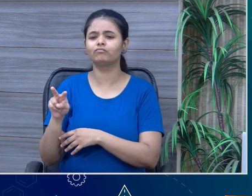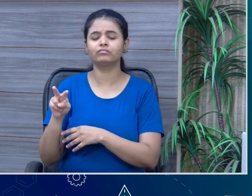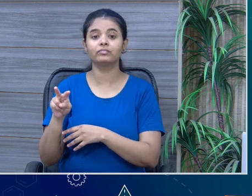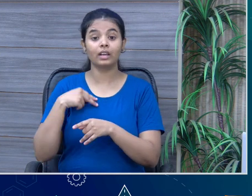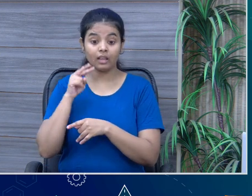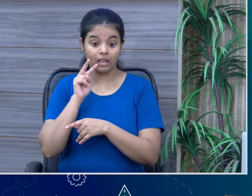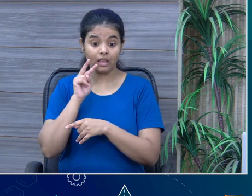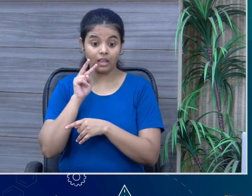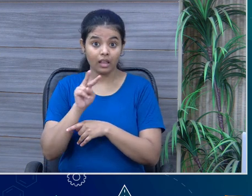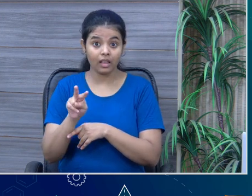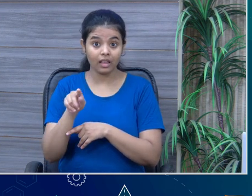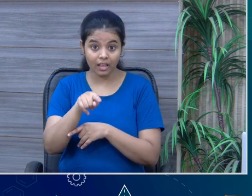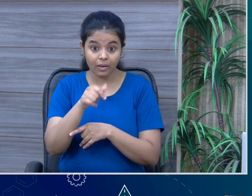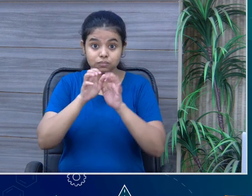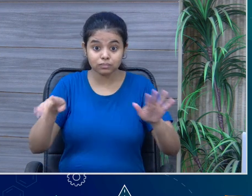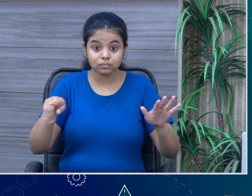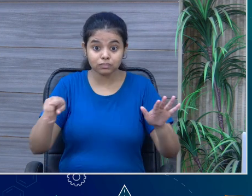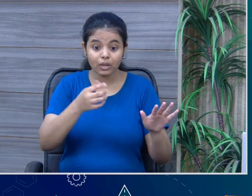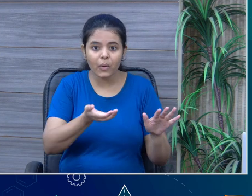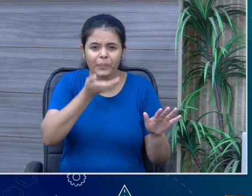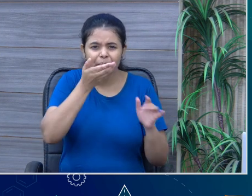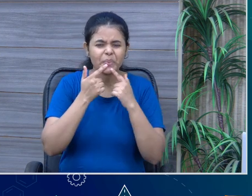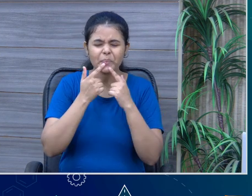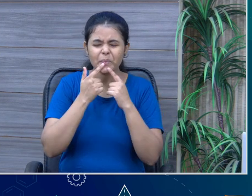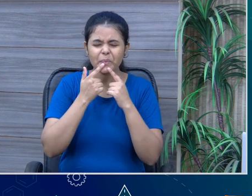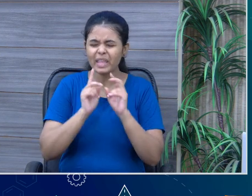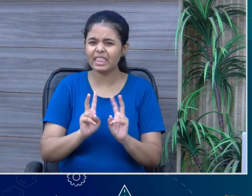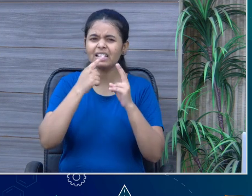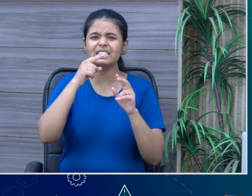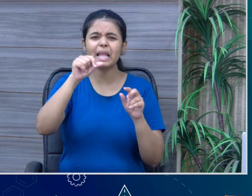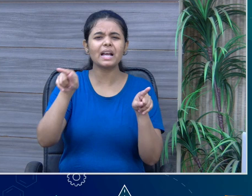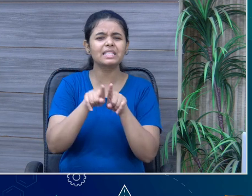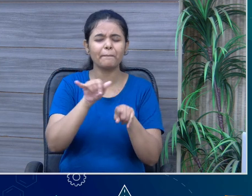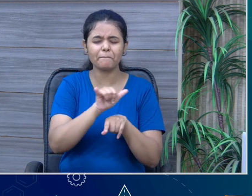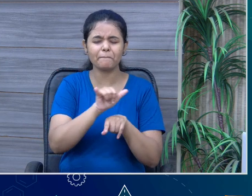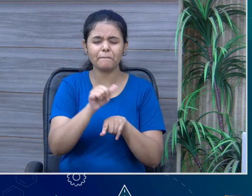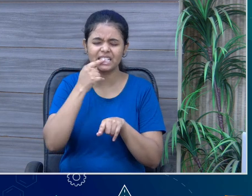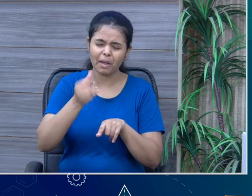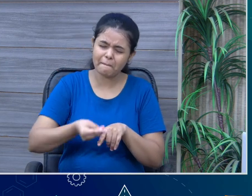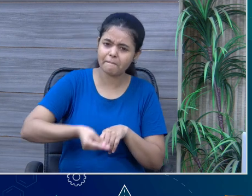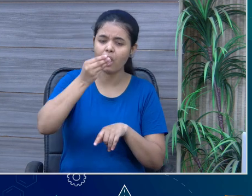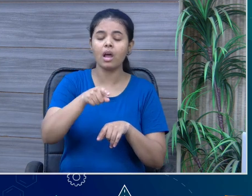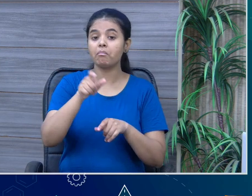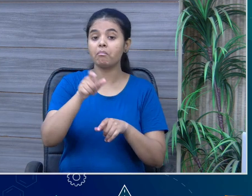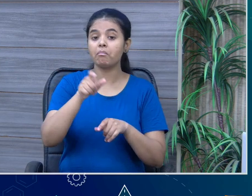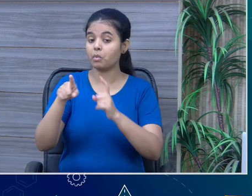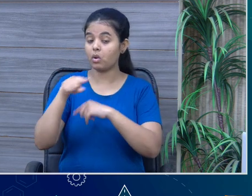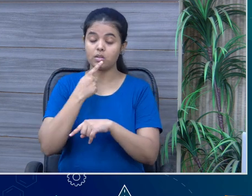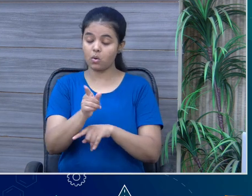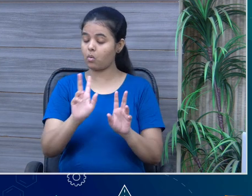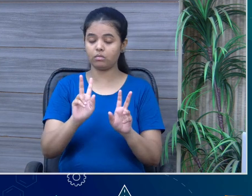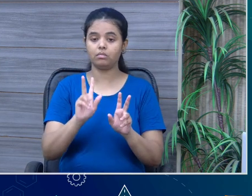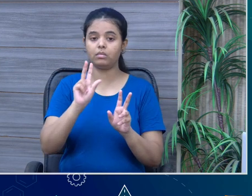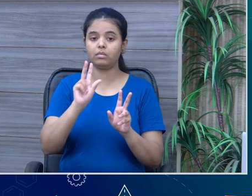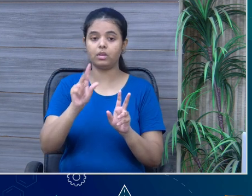into the water, the sea water is always salty. And it is not advisable to drink that water at all. Although we get the